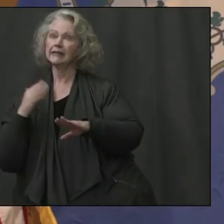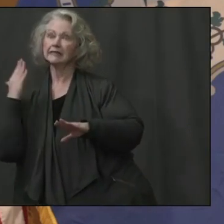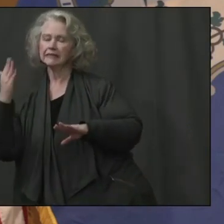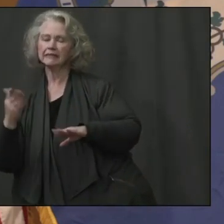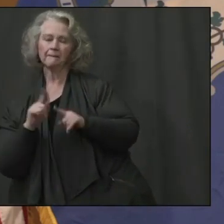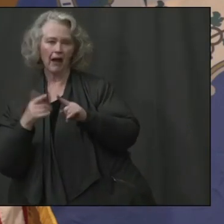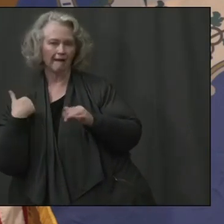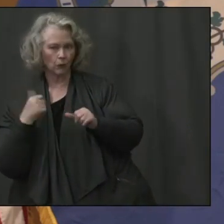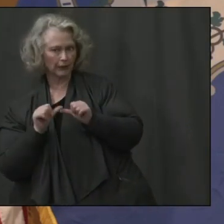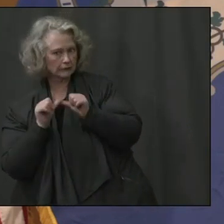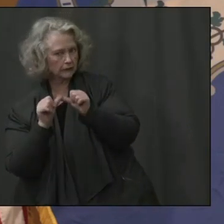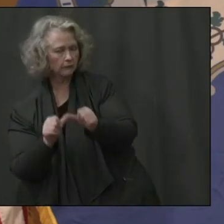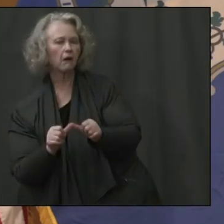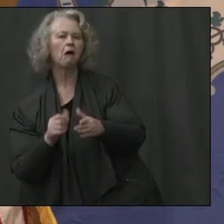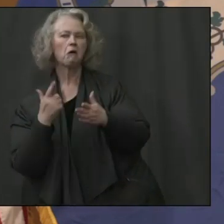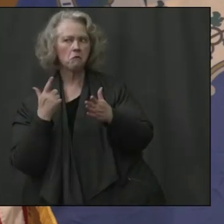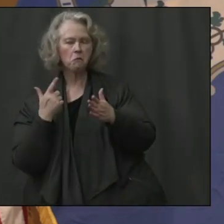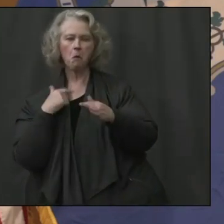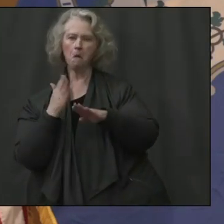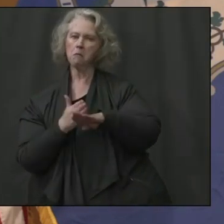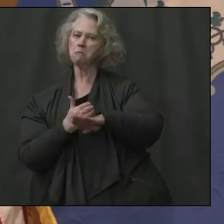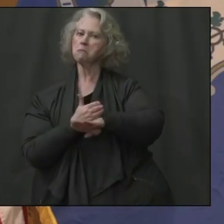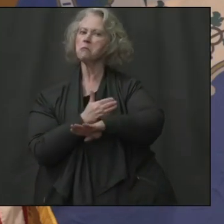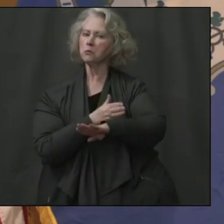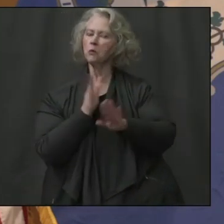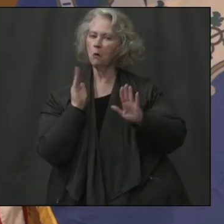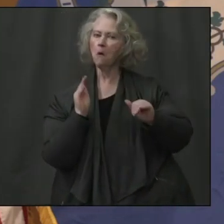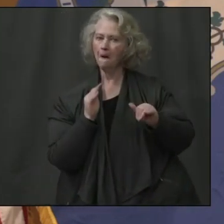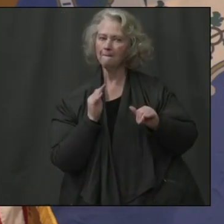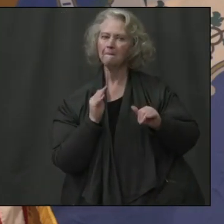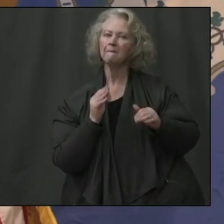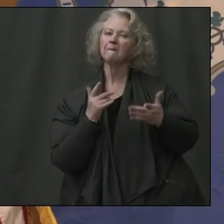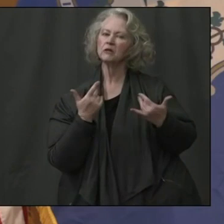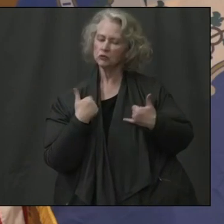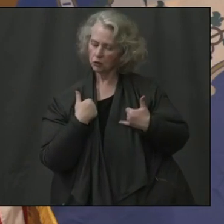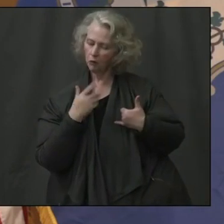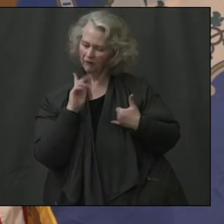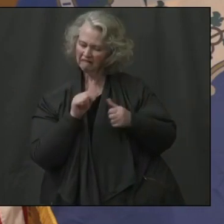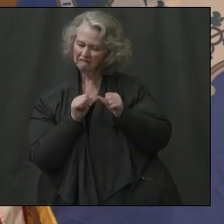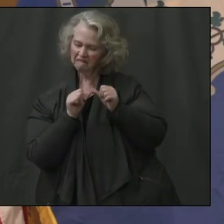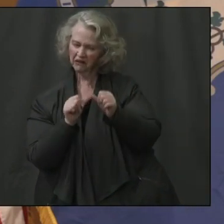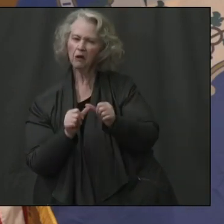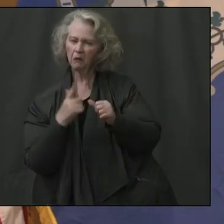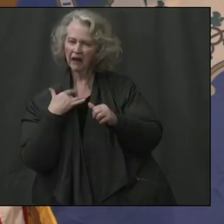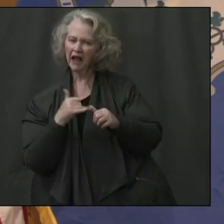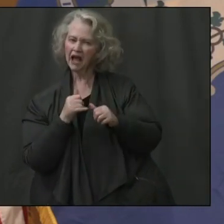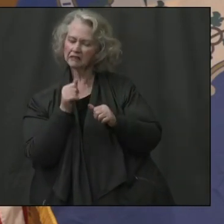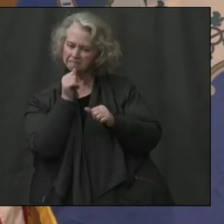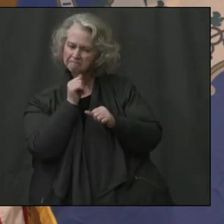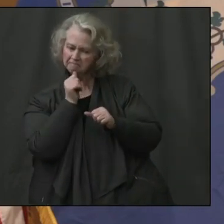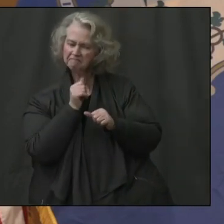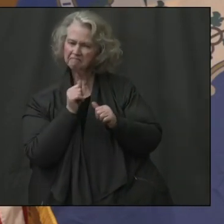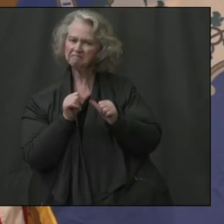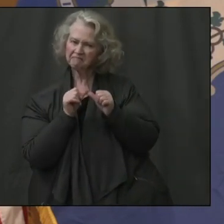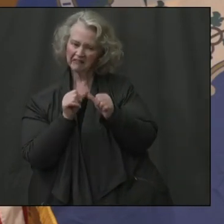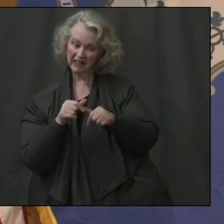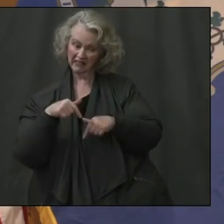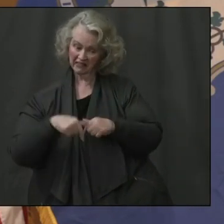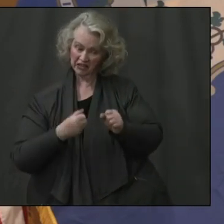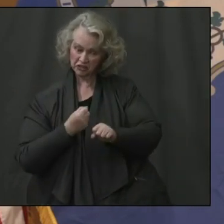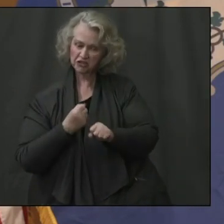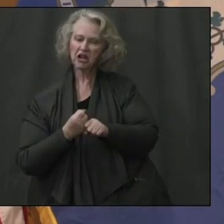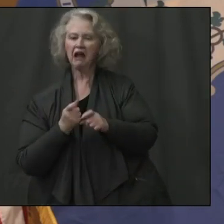necessary to protect our state governor and at the same time ensuring that we're able to weather the financial storm in the current year and the fiscal years to come.